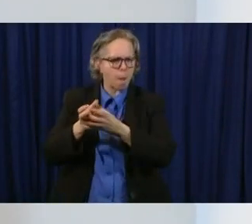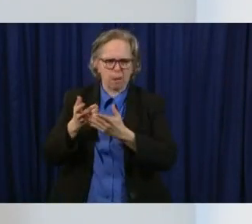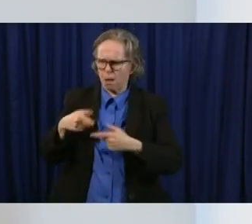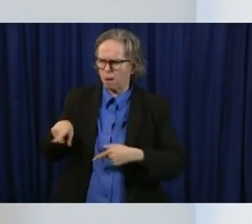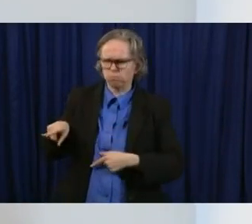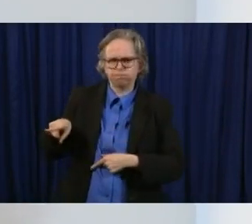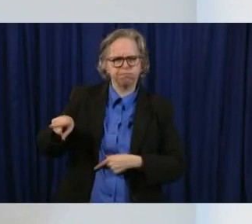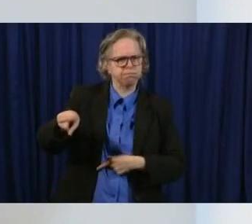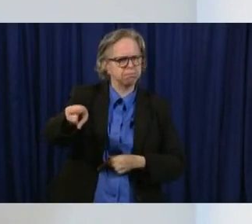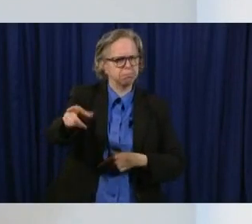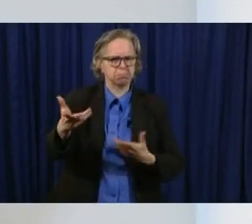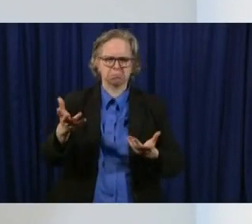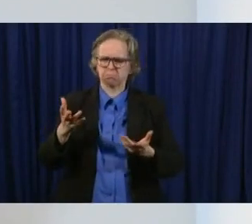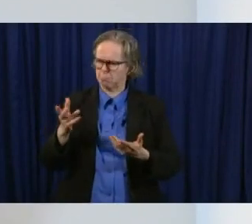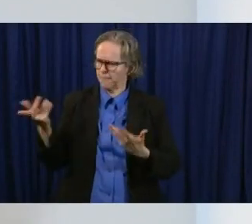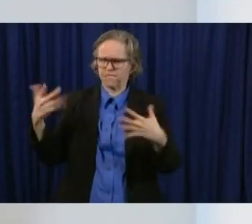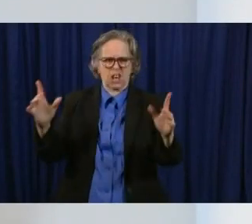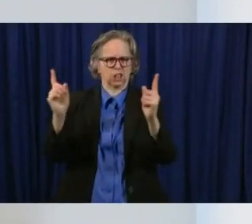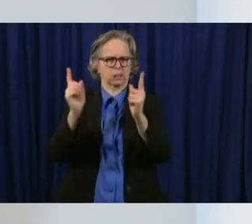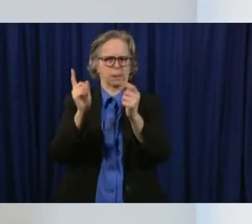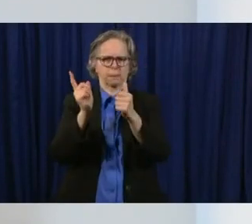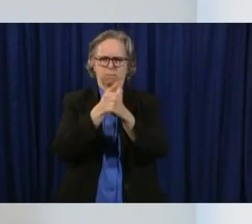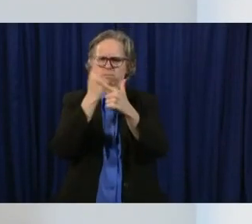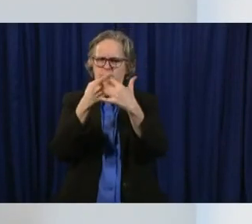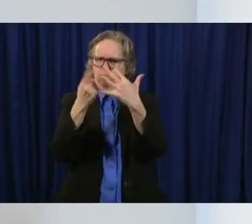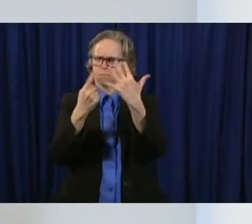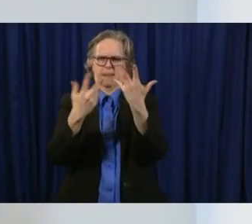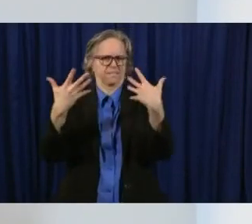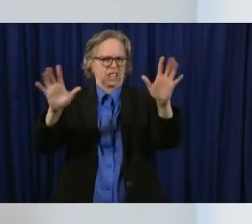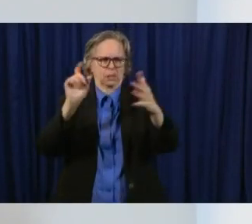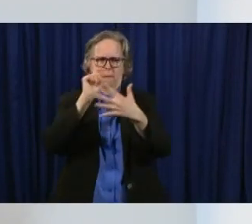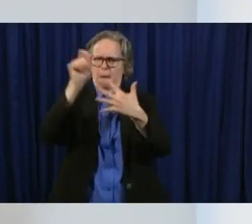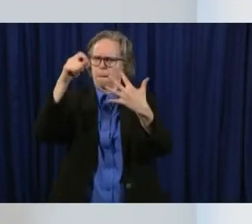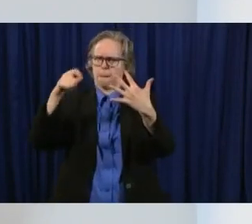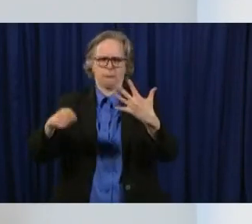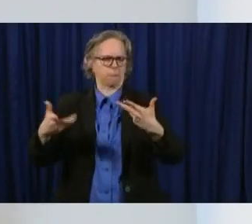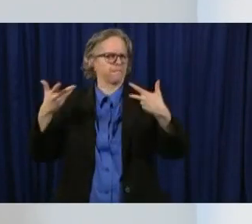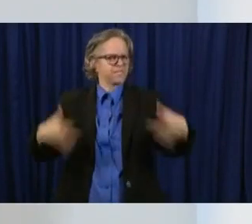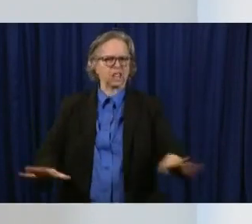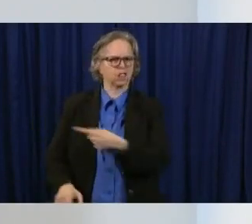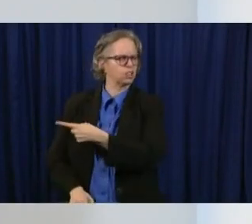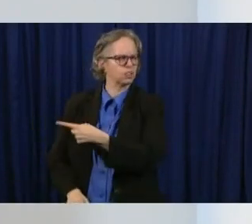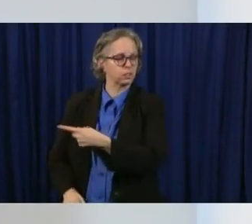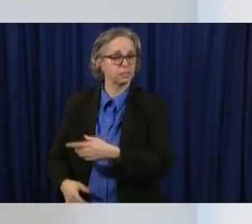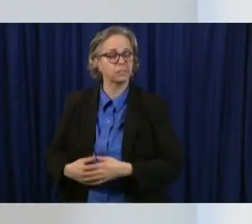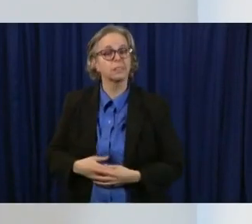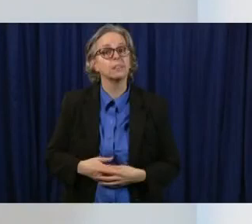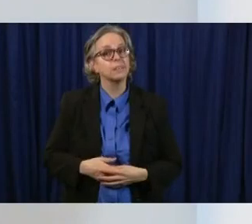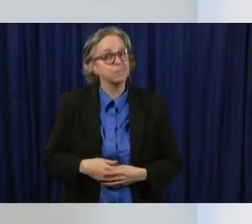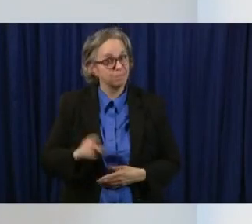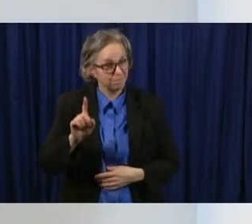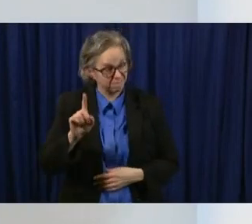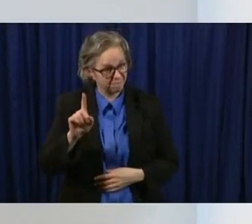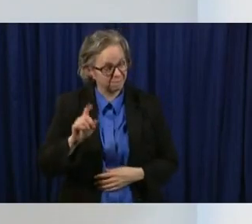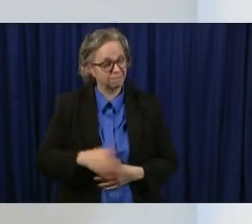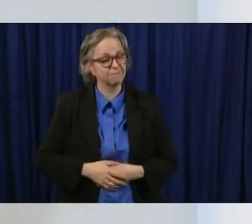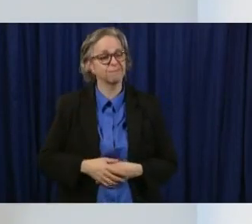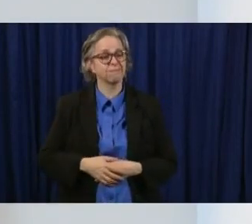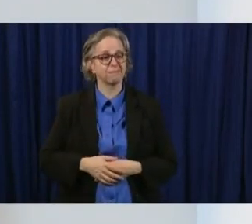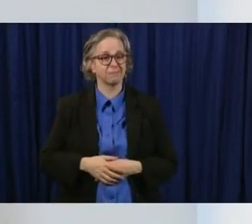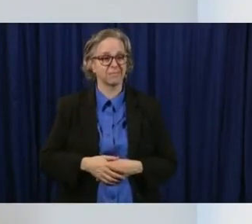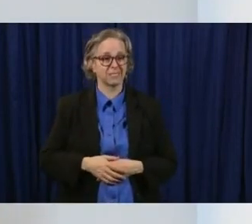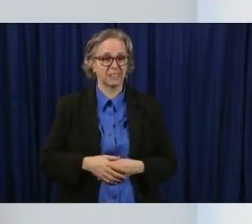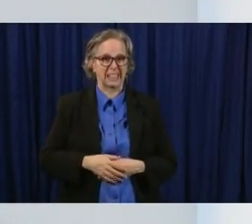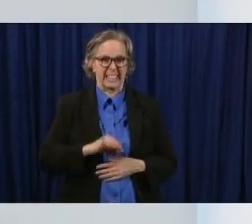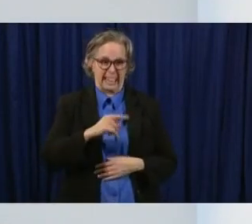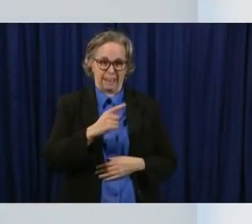said that that you know look you follow these protocols um we can do it but when you start having that close interaction with people that's